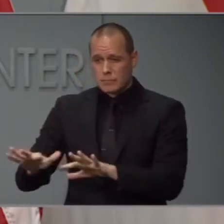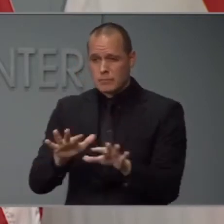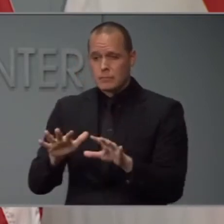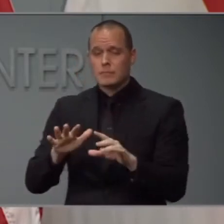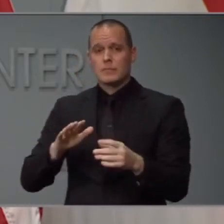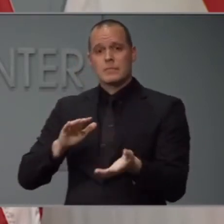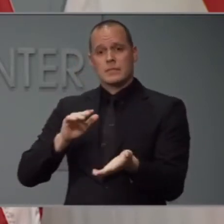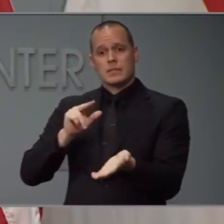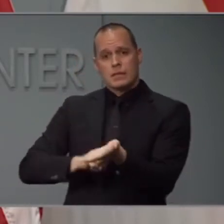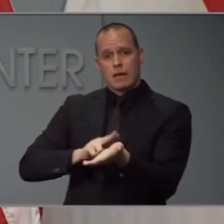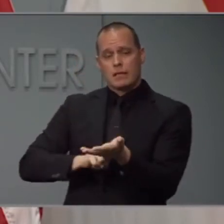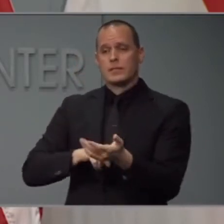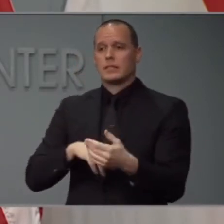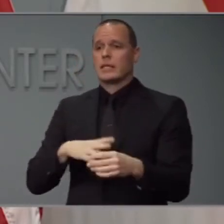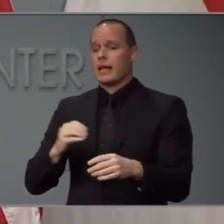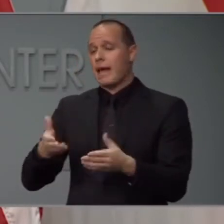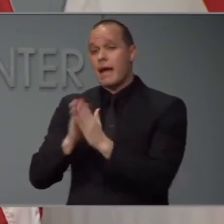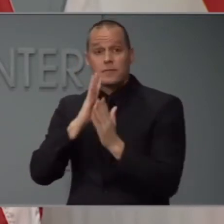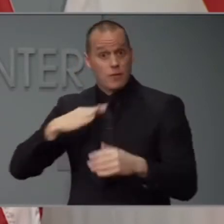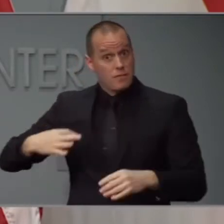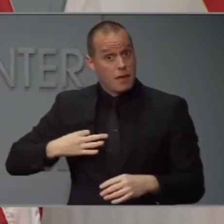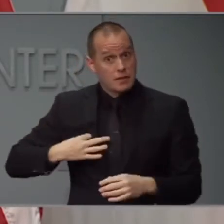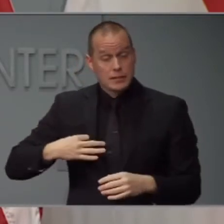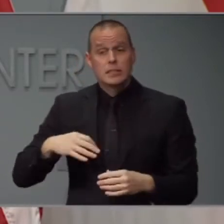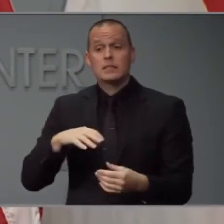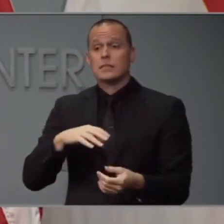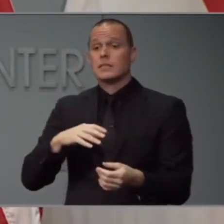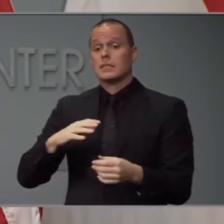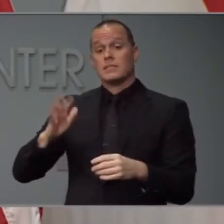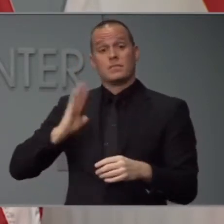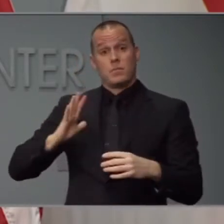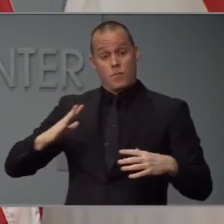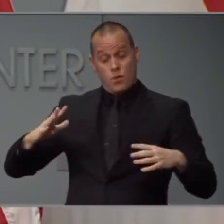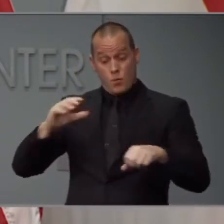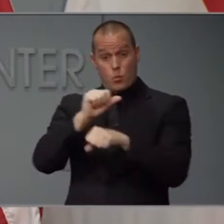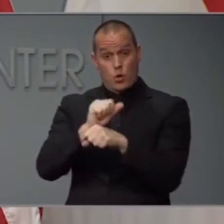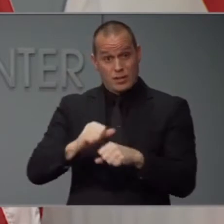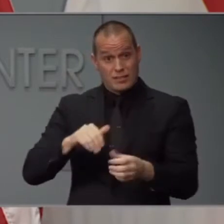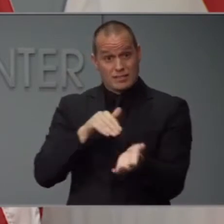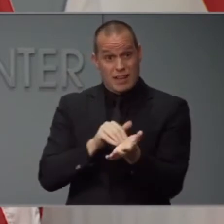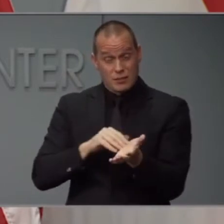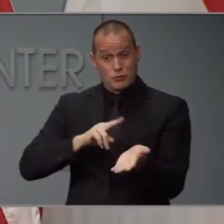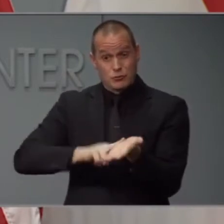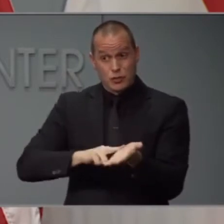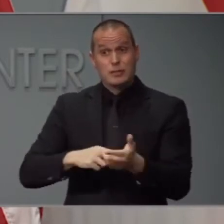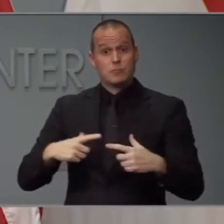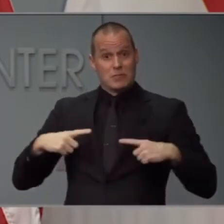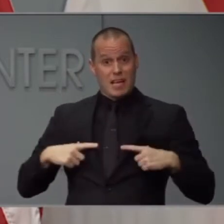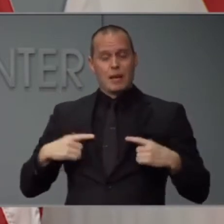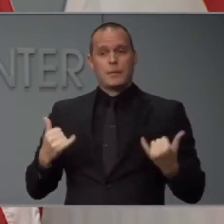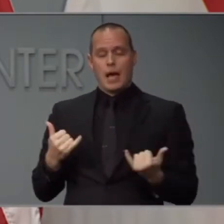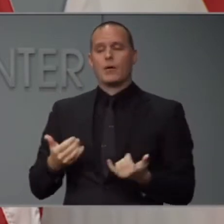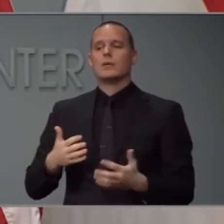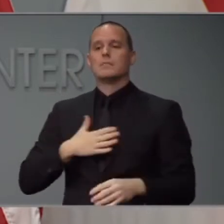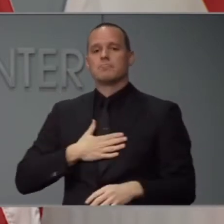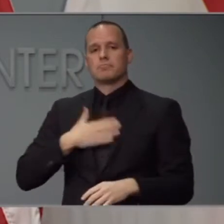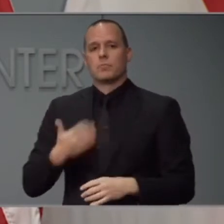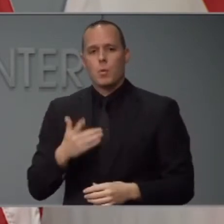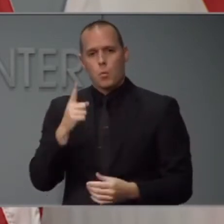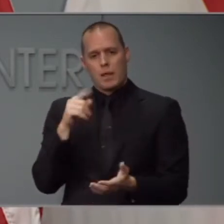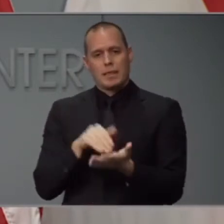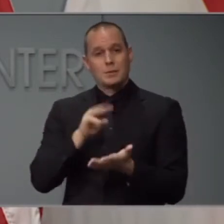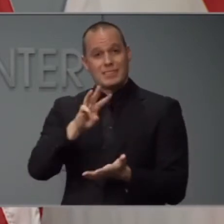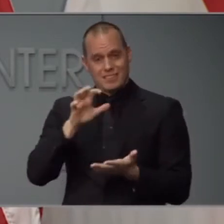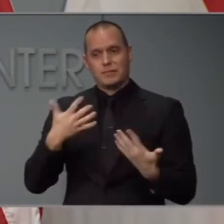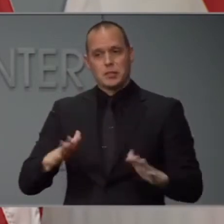retired doctors, nurses, and other medical professionals. More than 1,600 individuals have already registered to